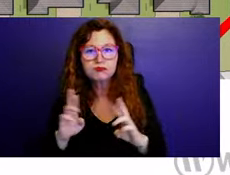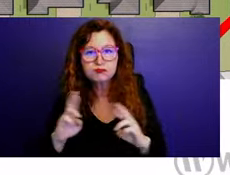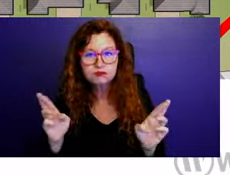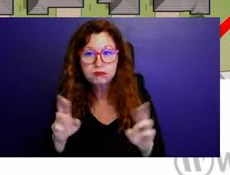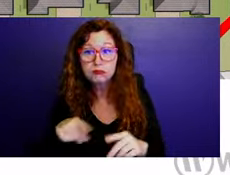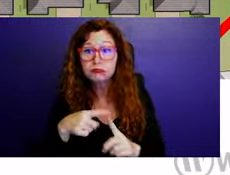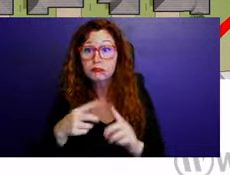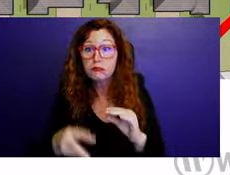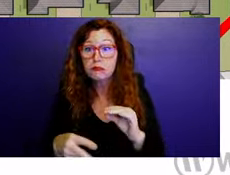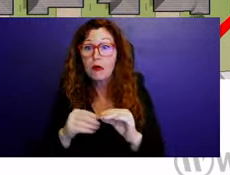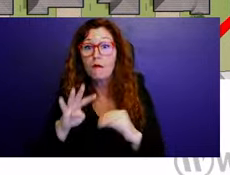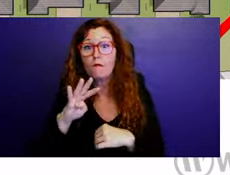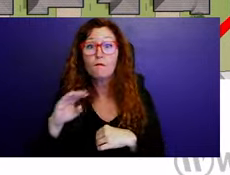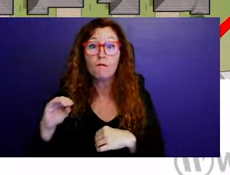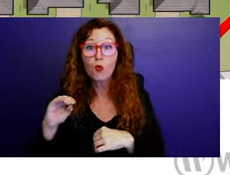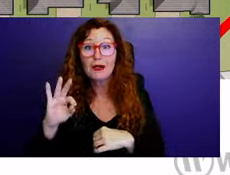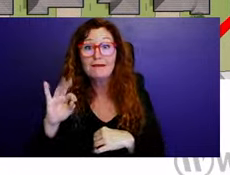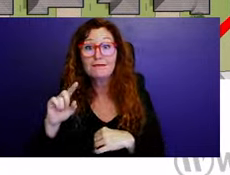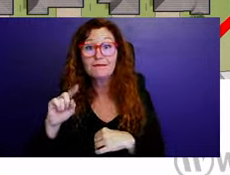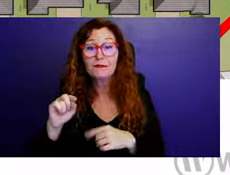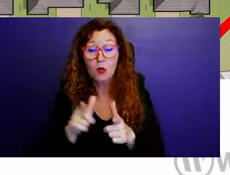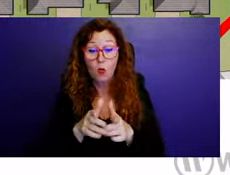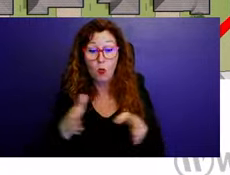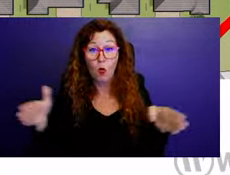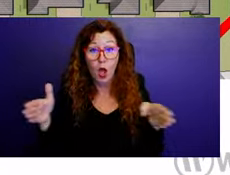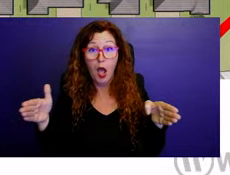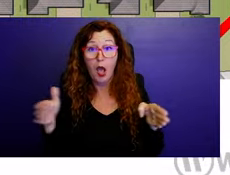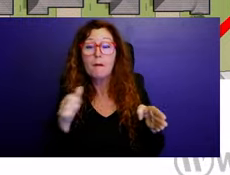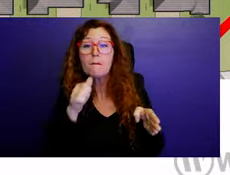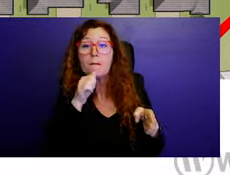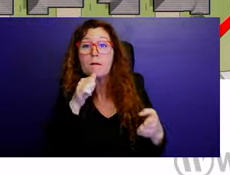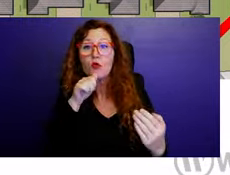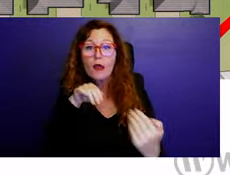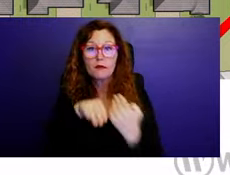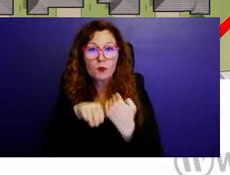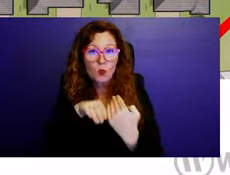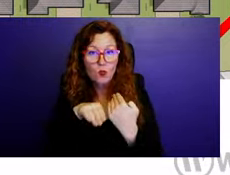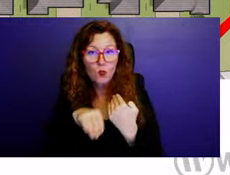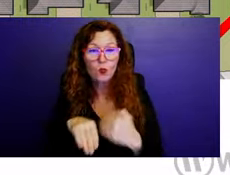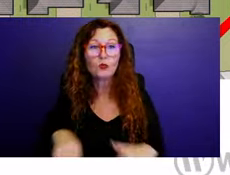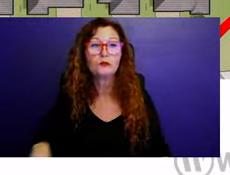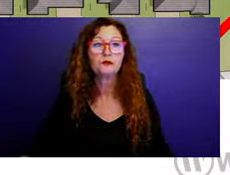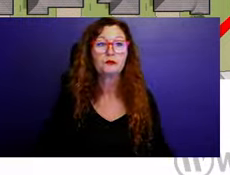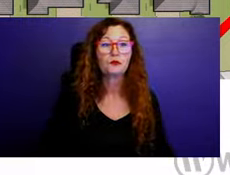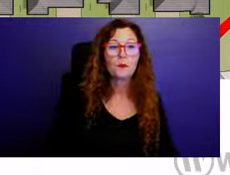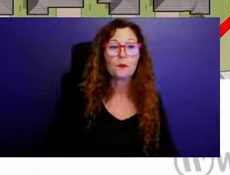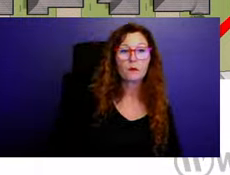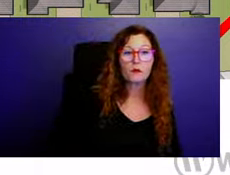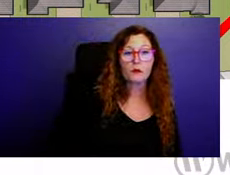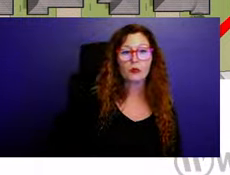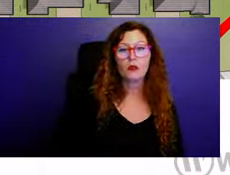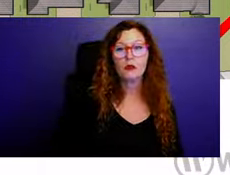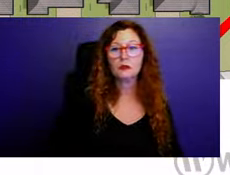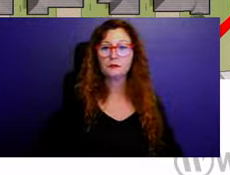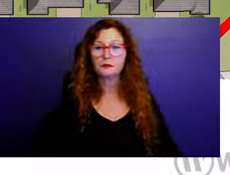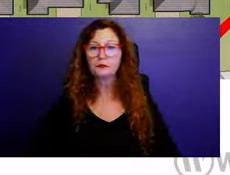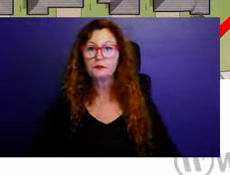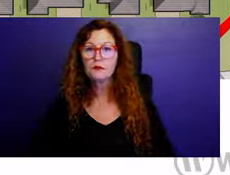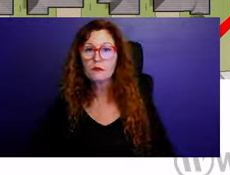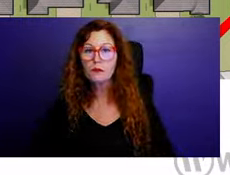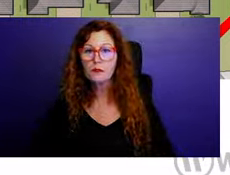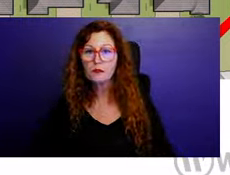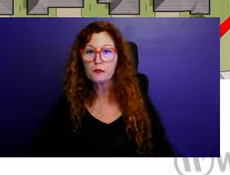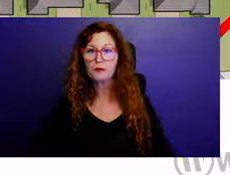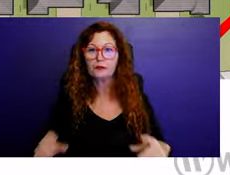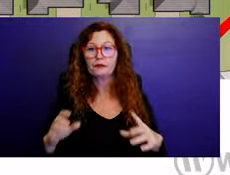away, north, south through the property that, um, there'll be sidewalks on both sides of the street. And then there's a sidewalk that goes through the pocket